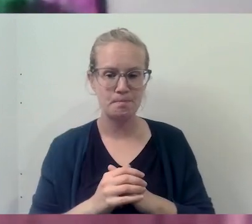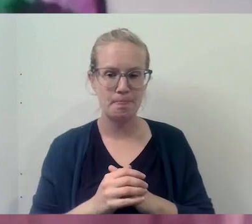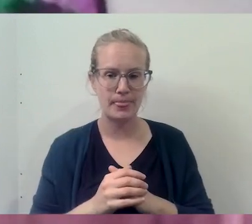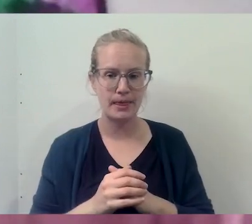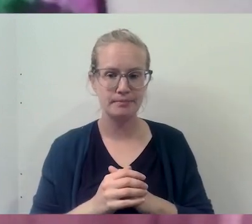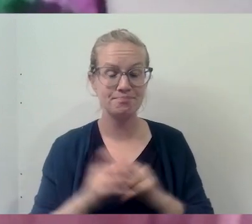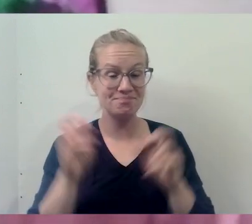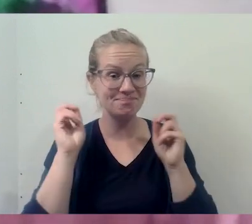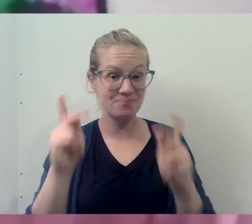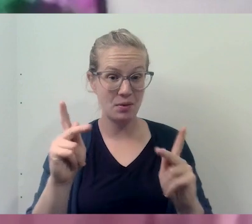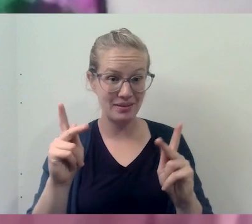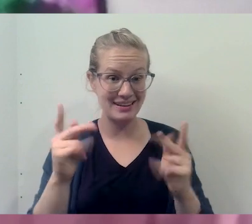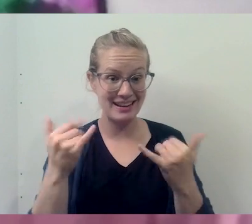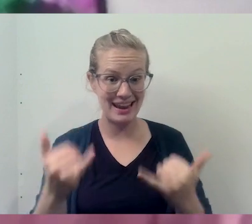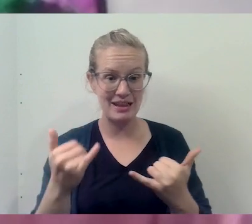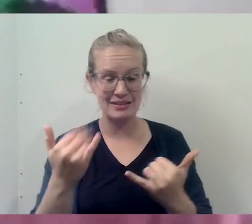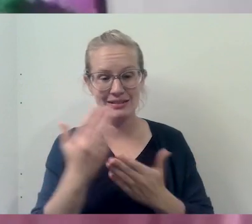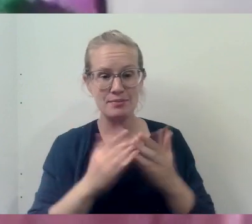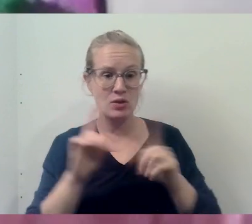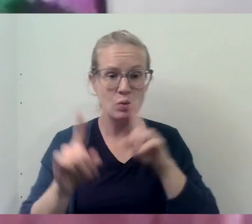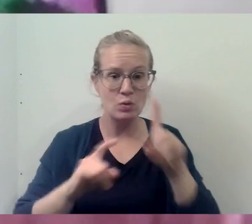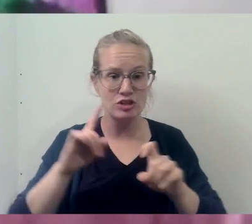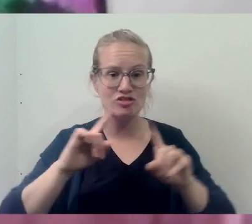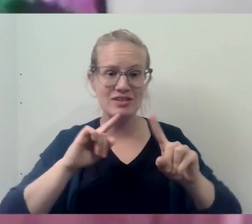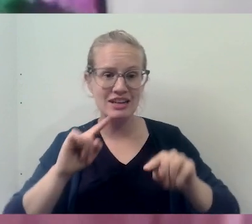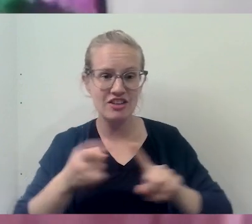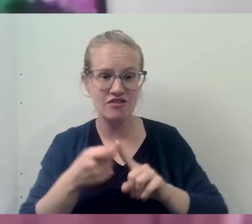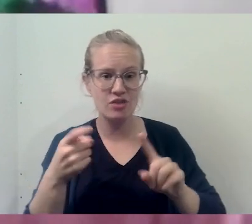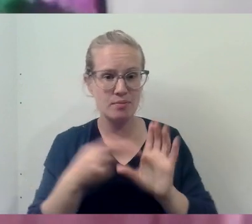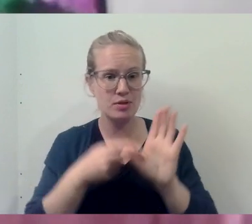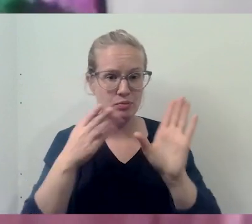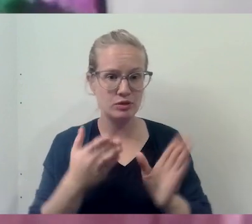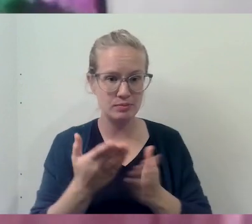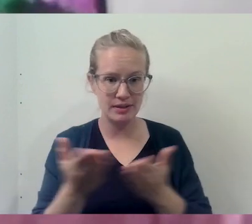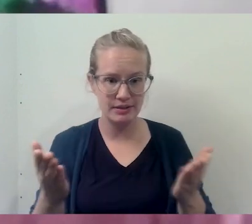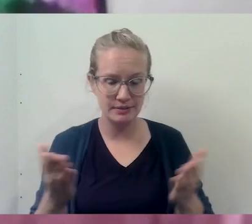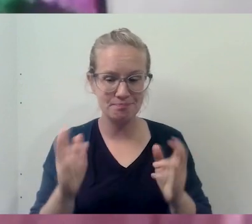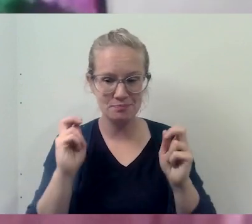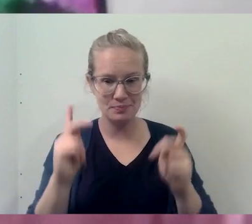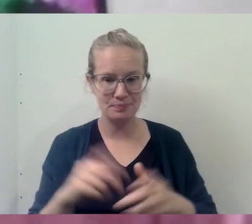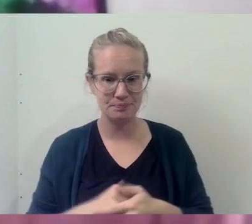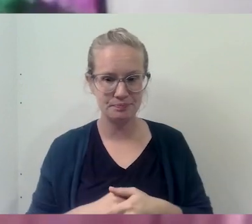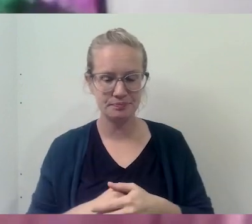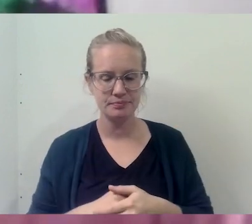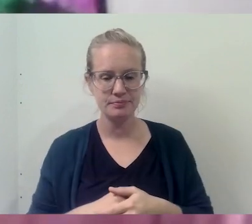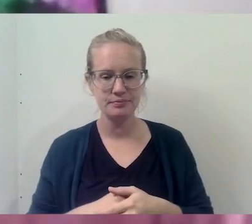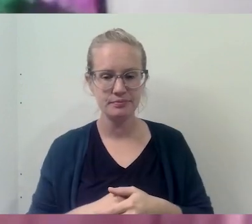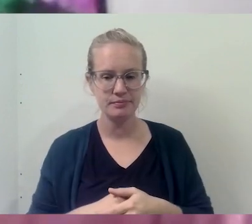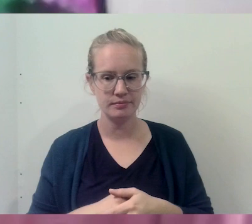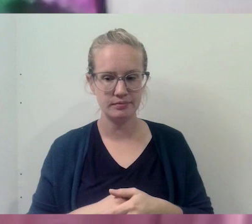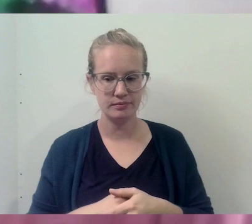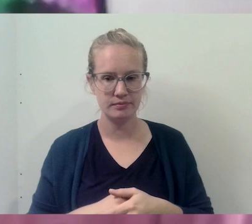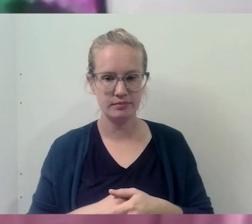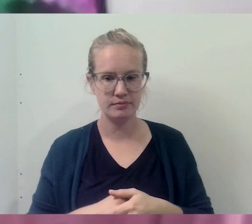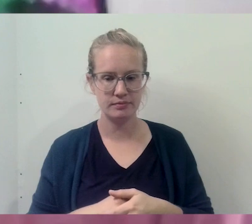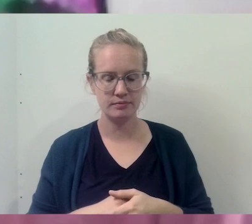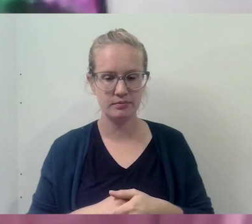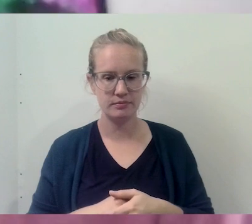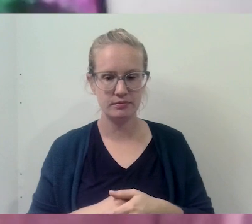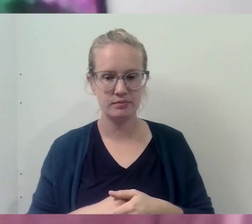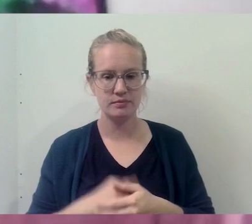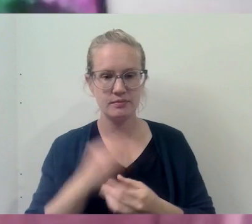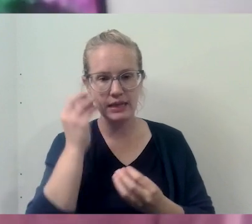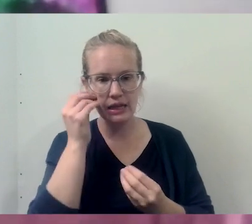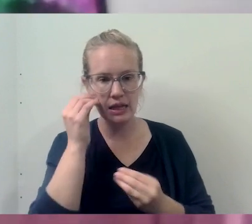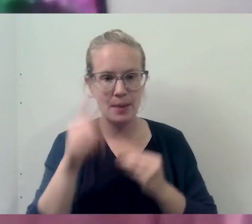Um, all right, well, let's get into some of the questions here from the participants. All right. Um, thinking